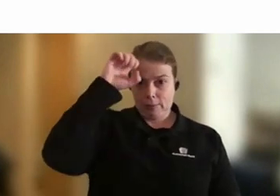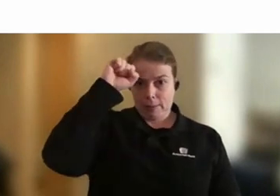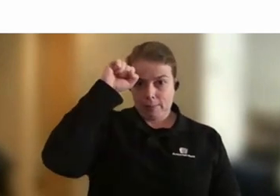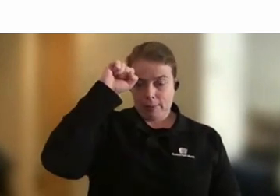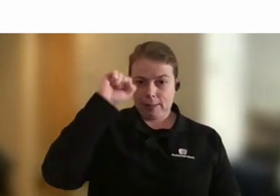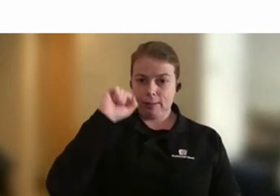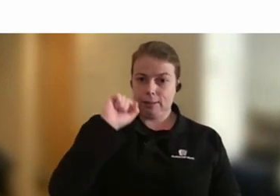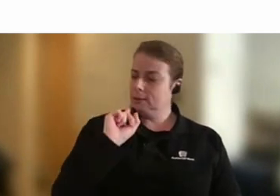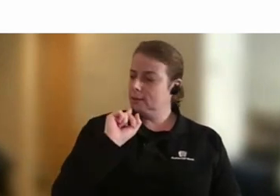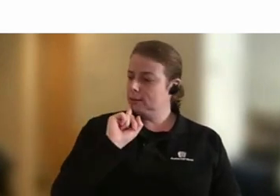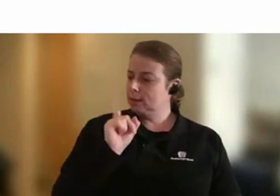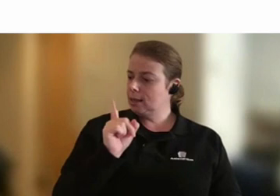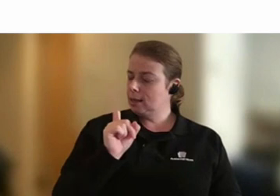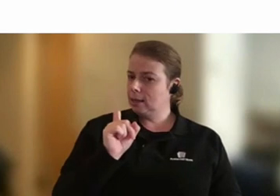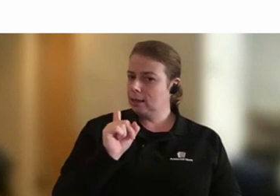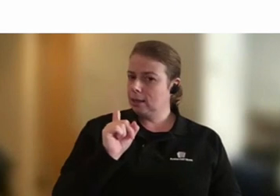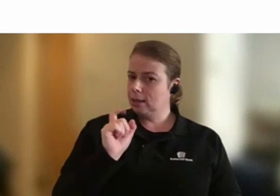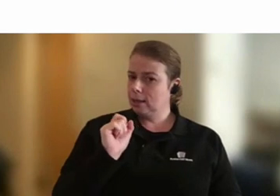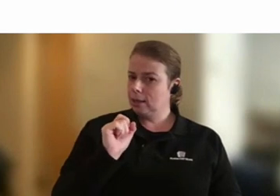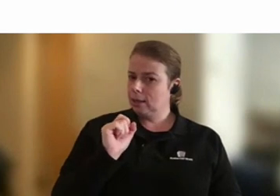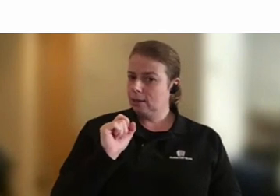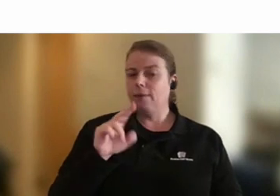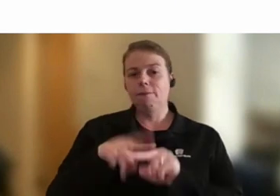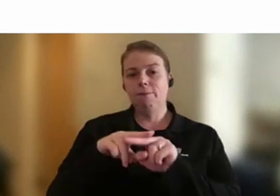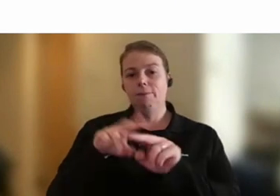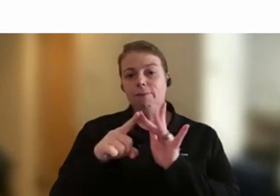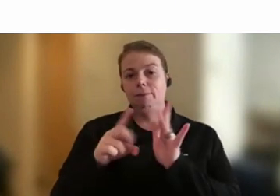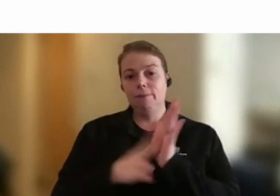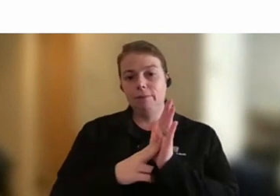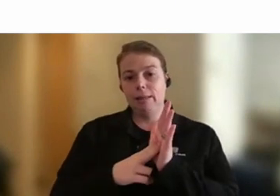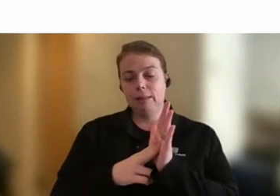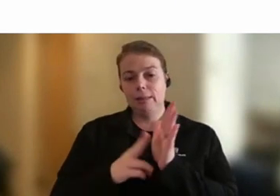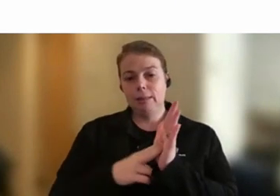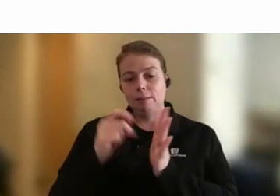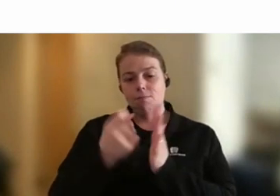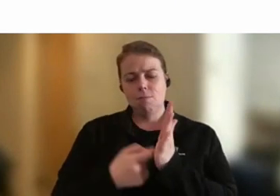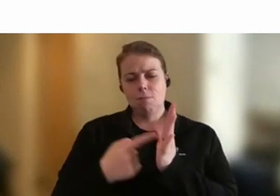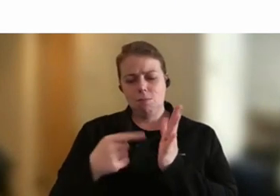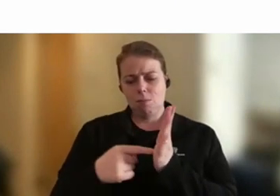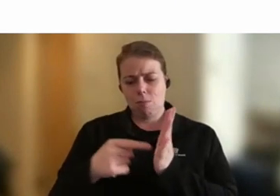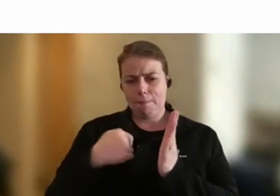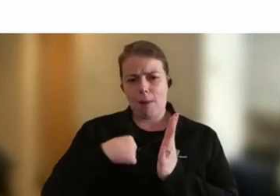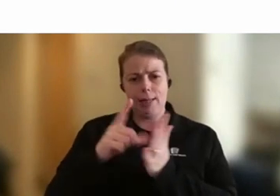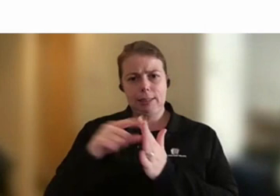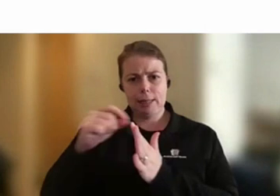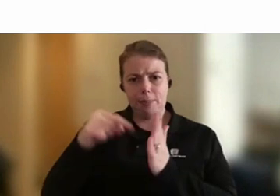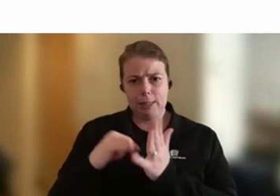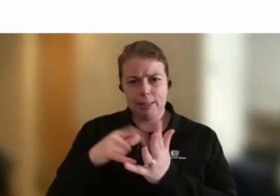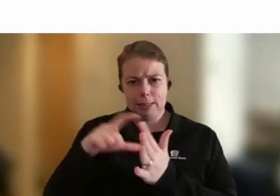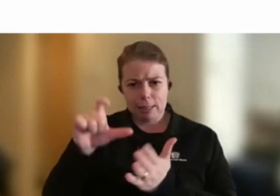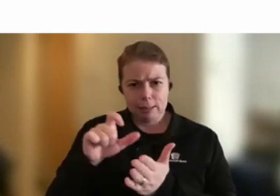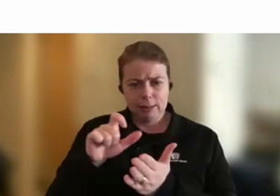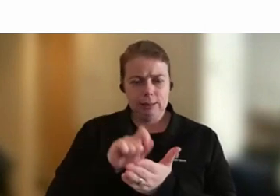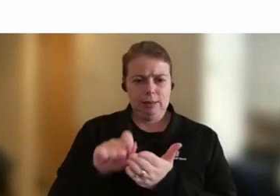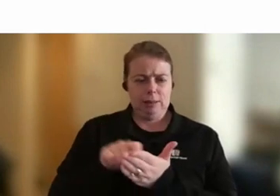I think I'm happy to share with you. So Finn Pratt was my Deputy Secretary at the time. I think that was his role. And maybe Associate Secretary. Anyway,